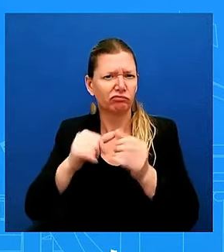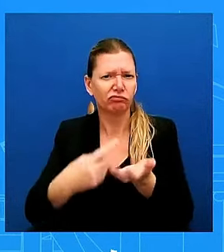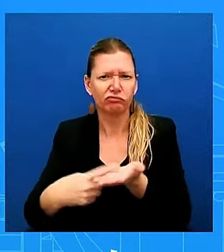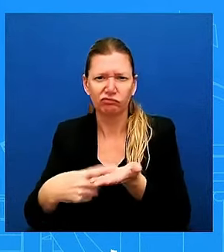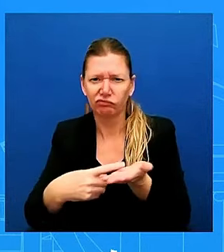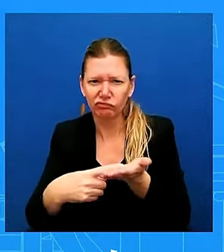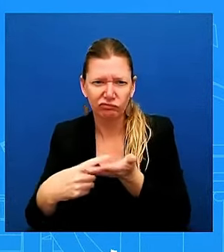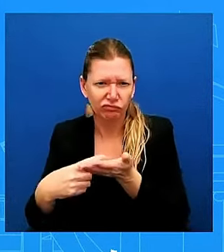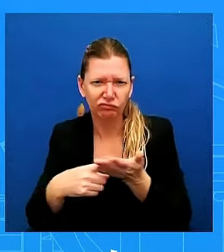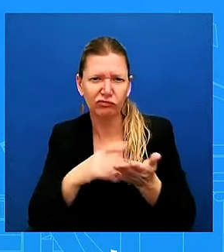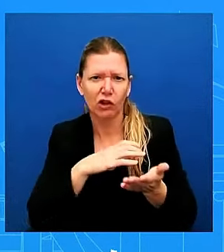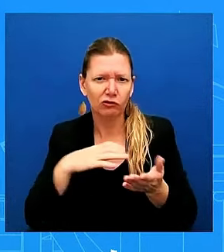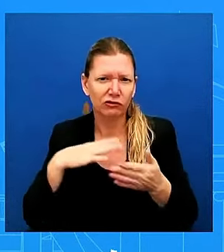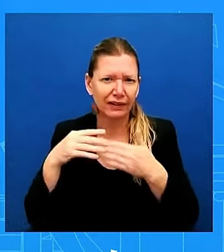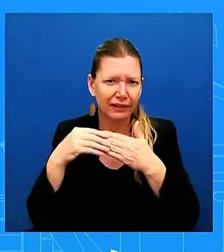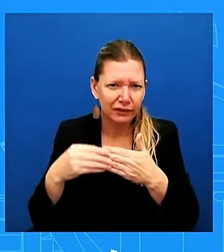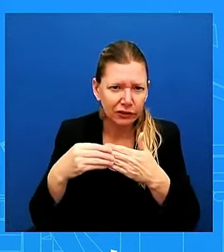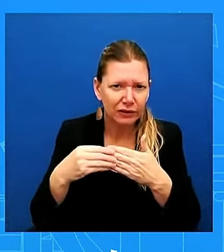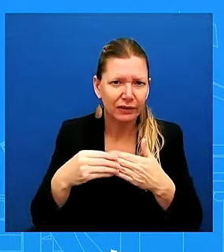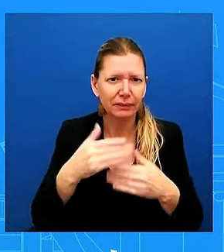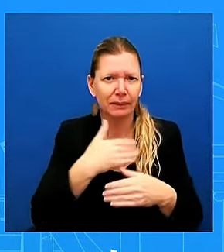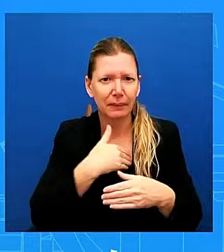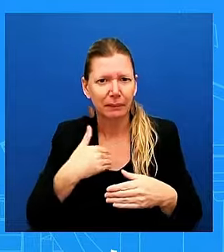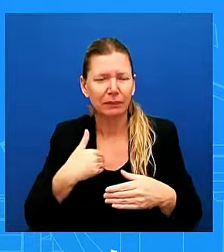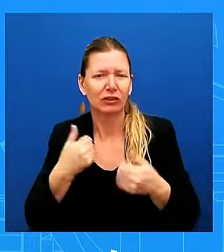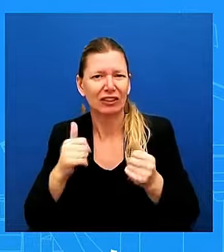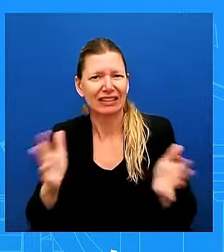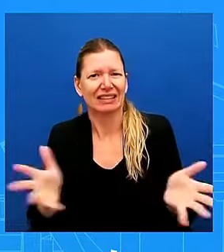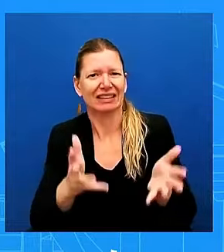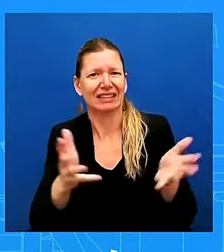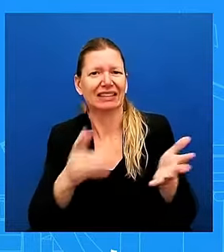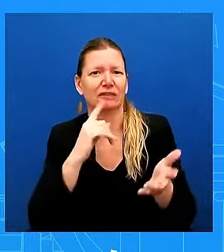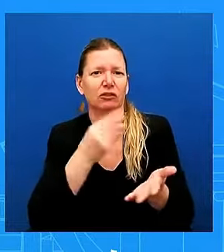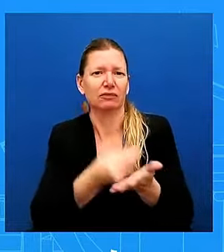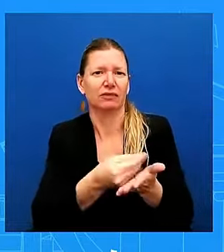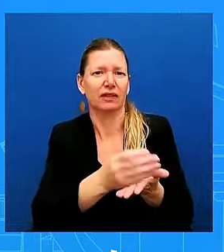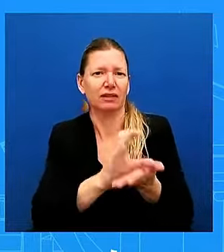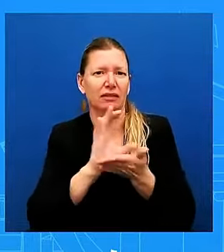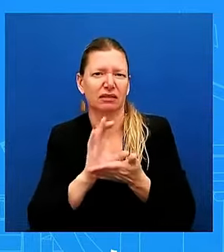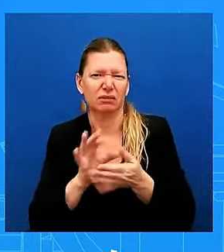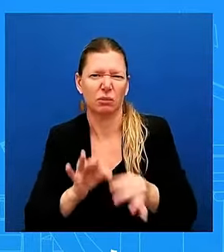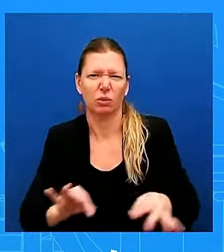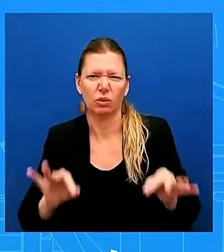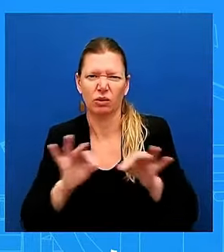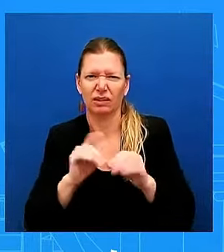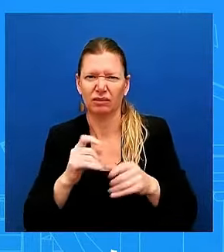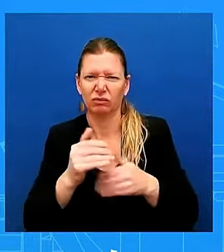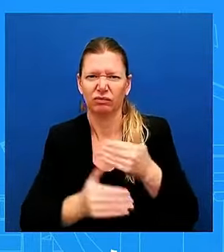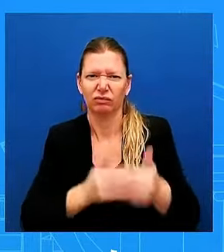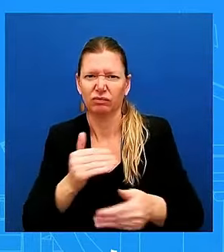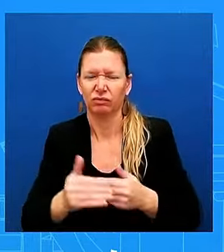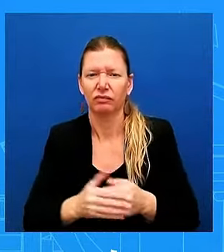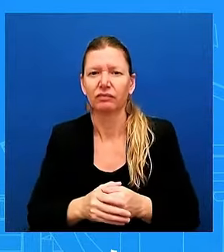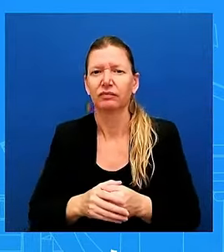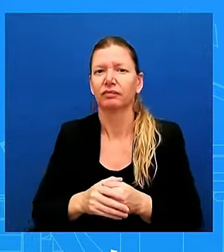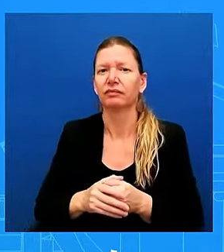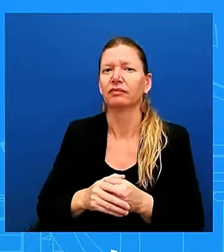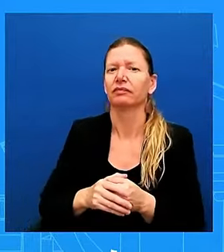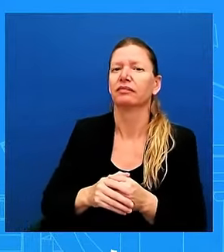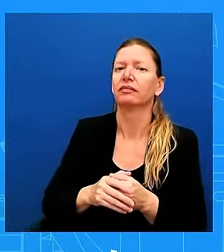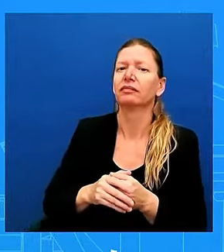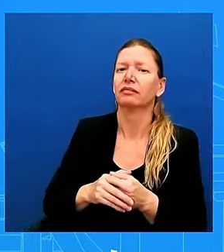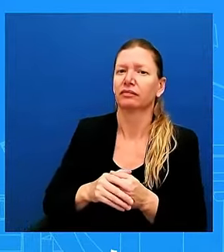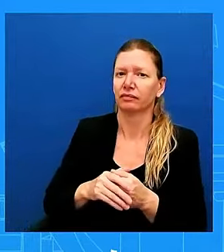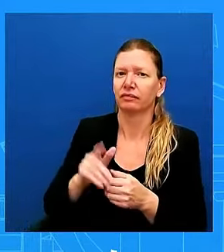Go ahead. Hey, Great. can you talk about how President Biden will be marking Monday's one-year anniversary of the October summit attack on, uh,